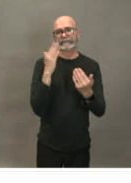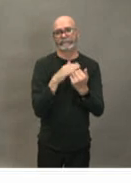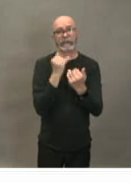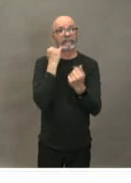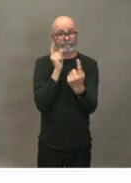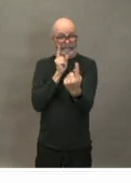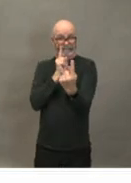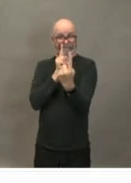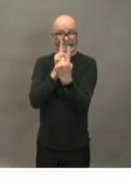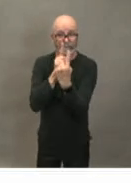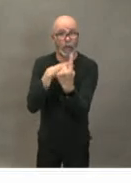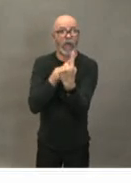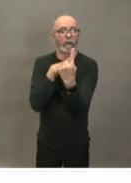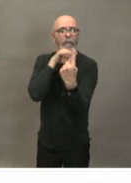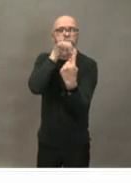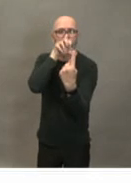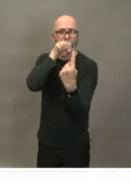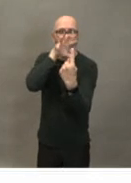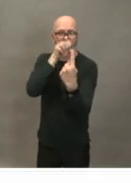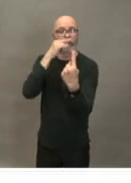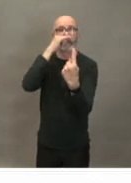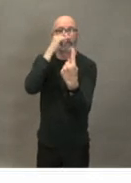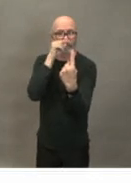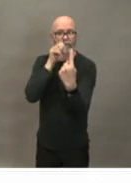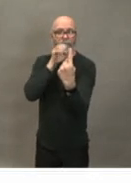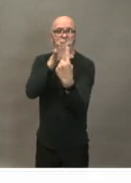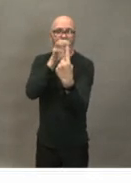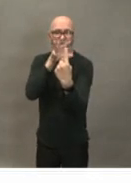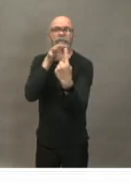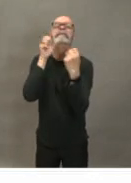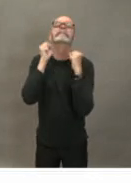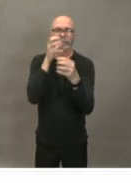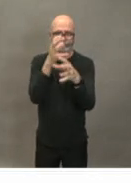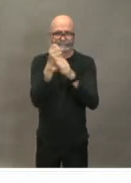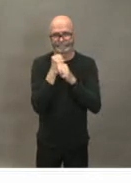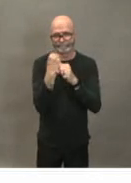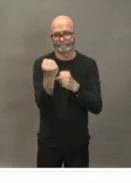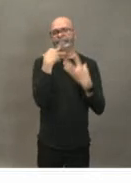coughing or sneezing with this virus you can become directly exposed.